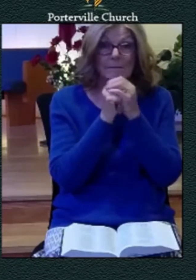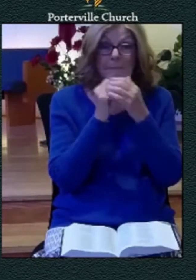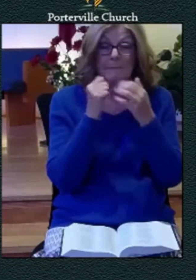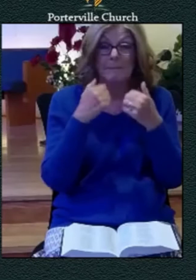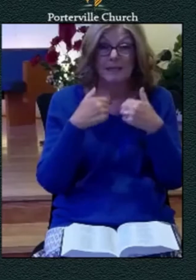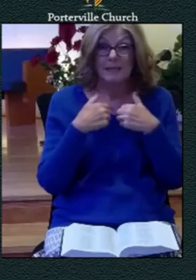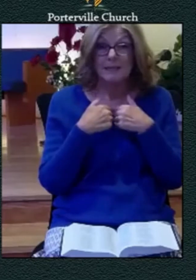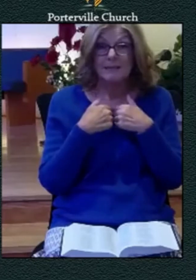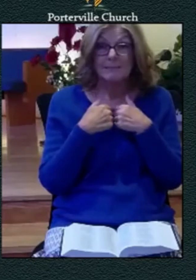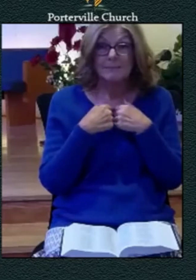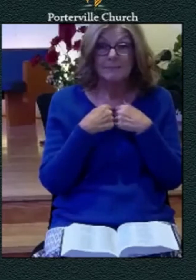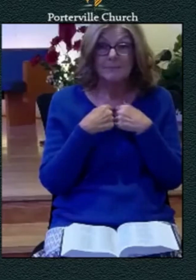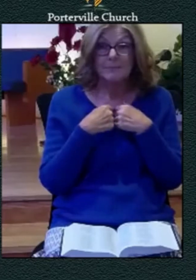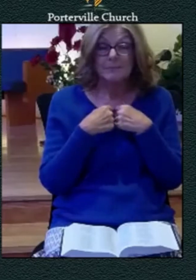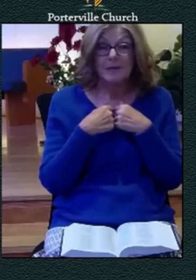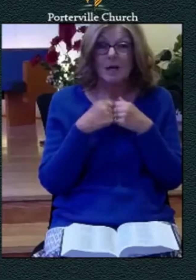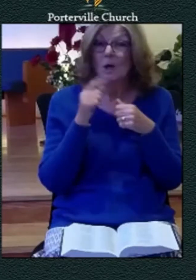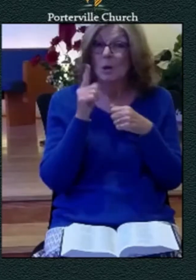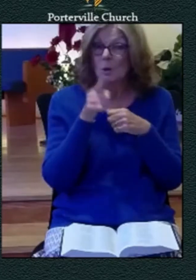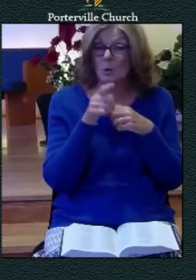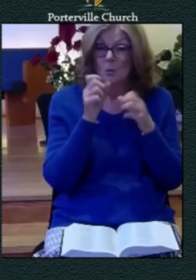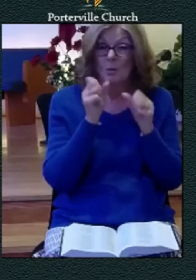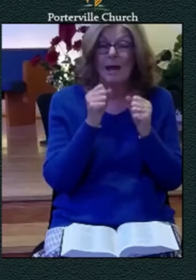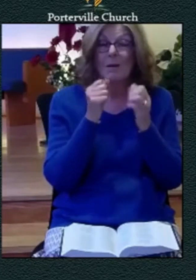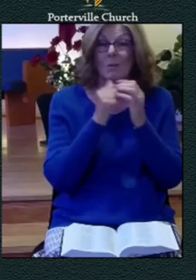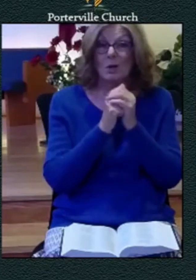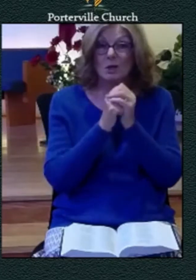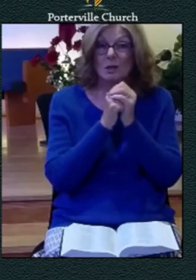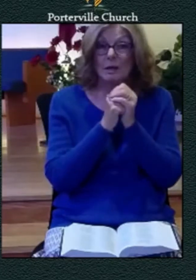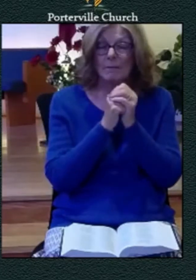you can worship what